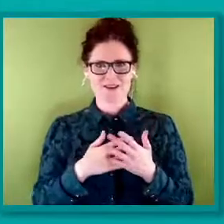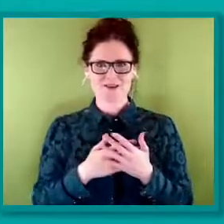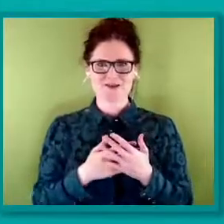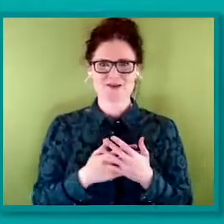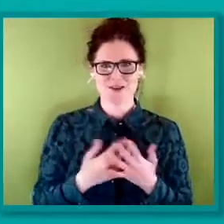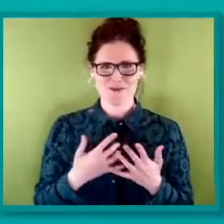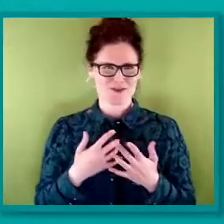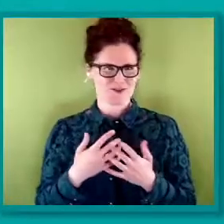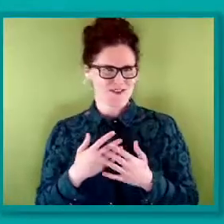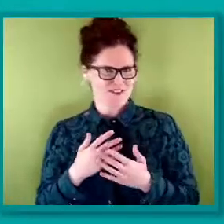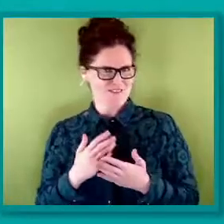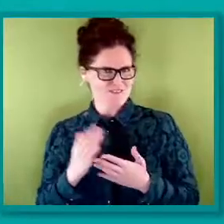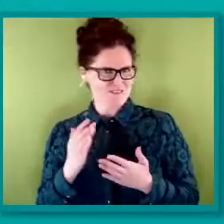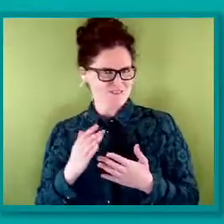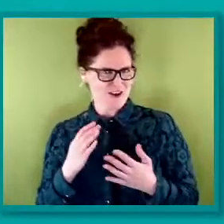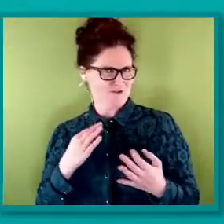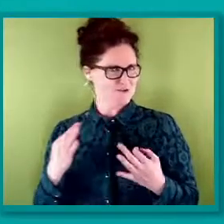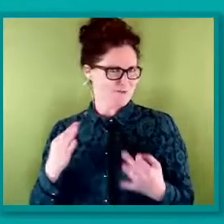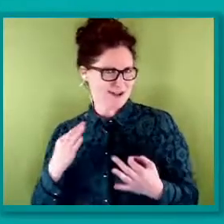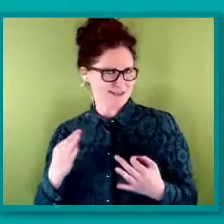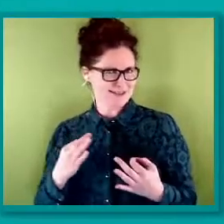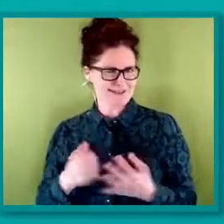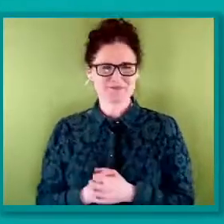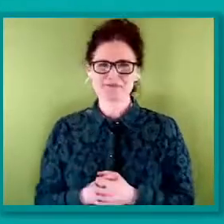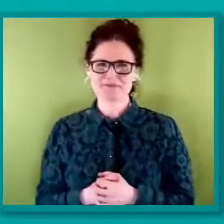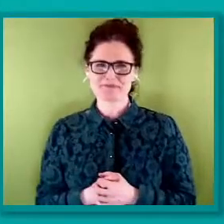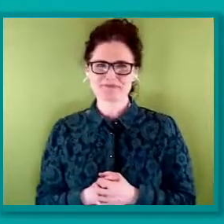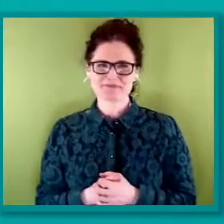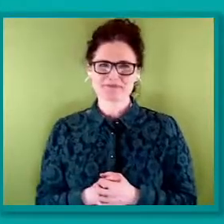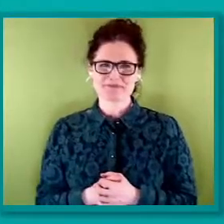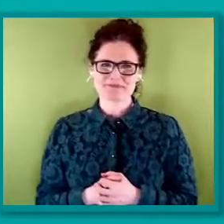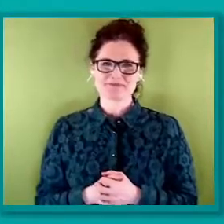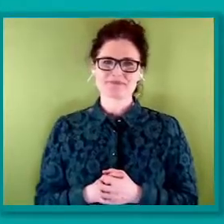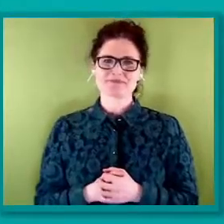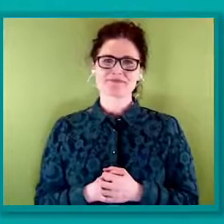Next, could I call on Bea Hughes from UCU?